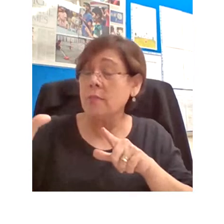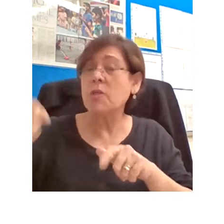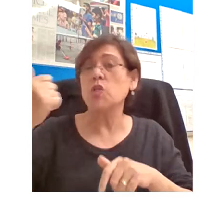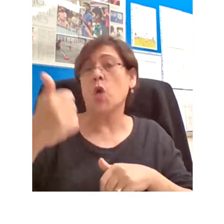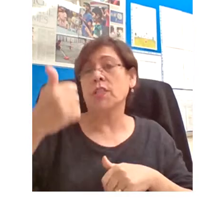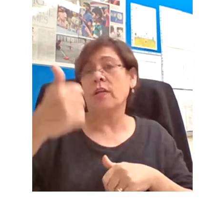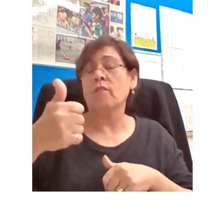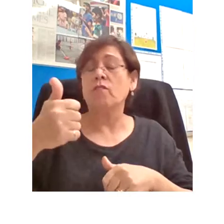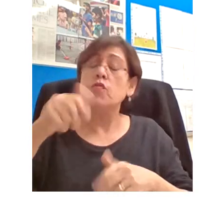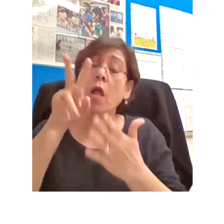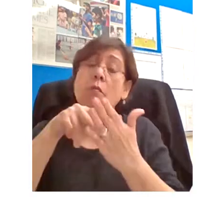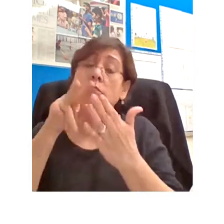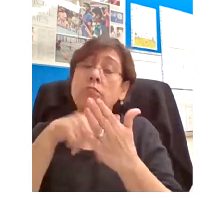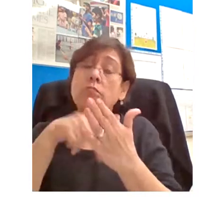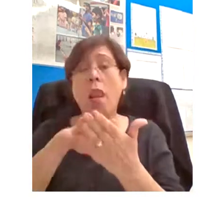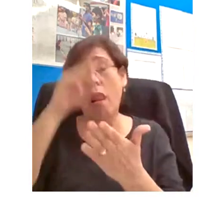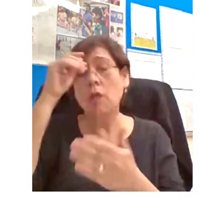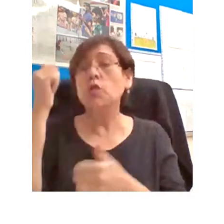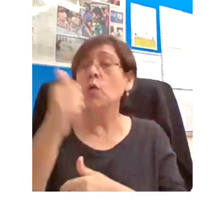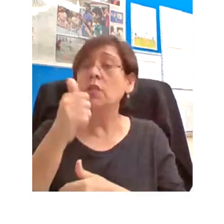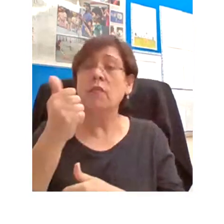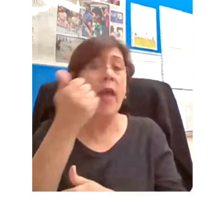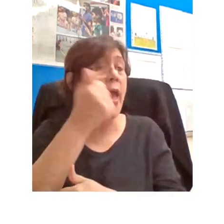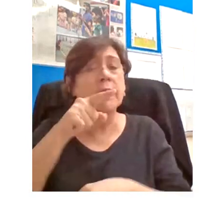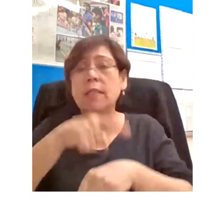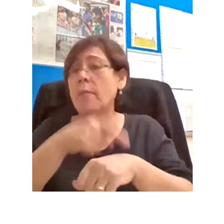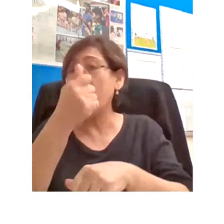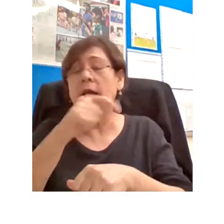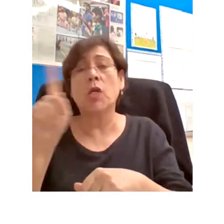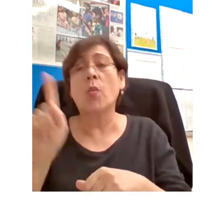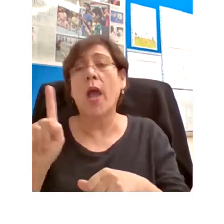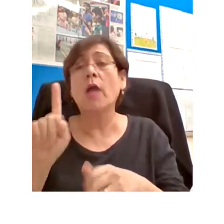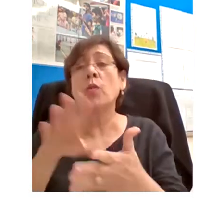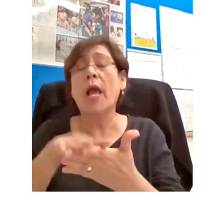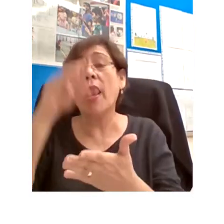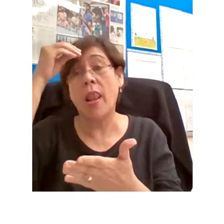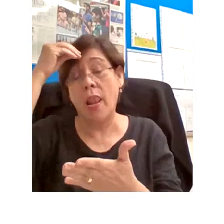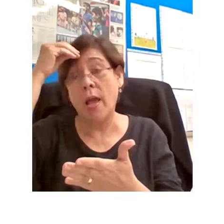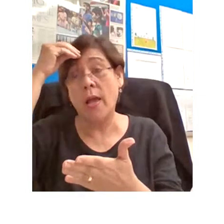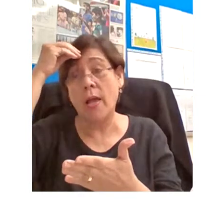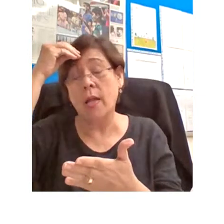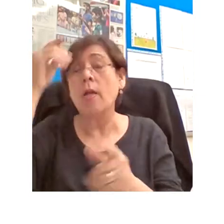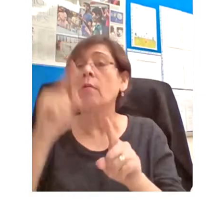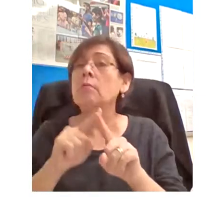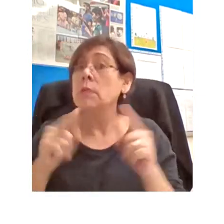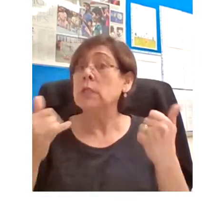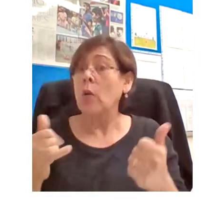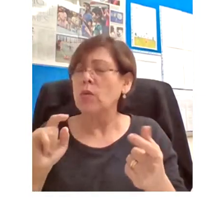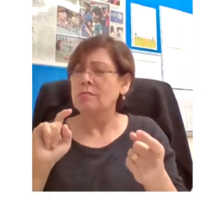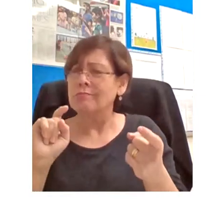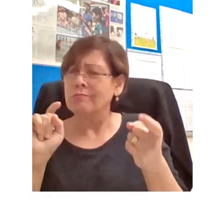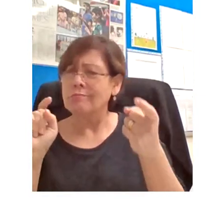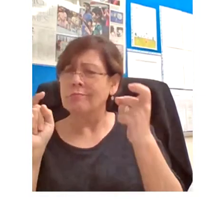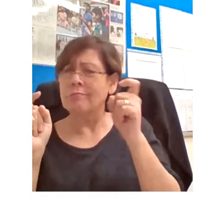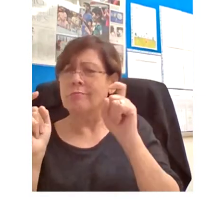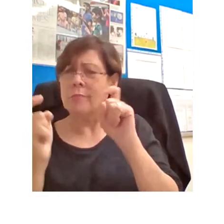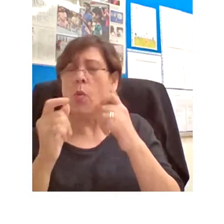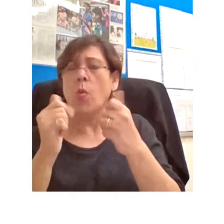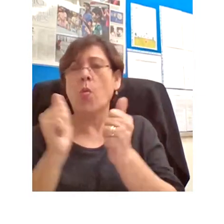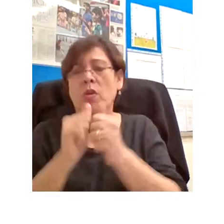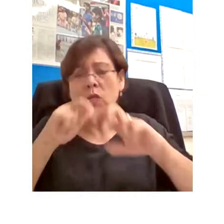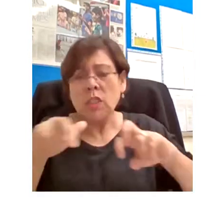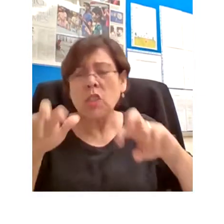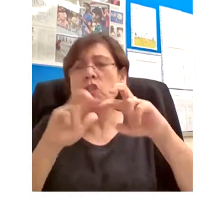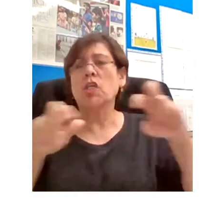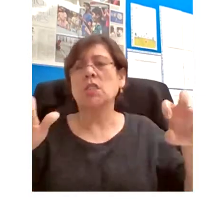one's pace, available anytime, anywhere. However, we're now seeing a transformative shift with researchers, museum